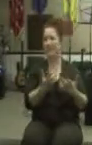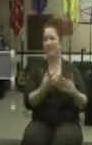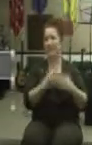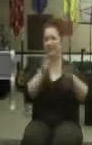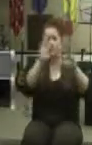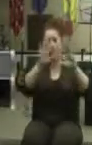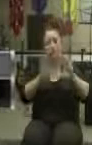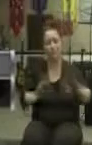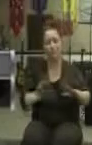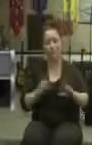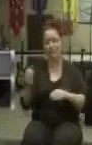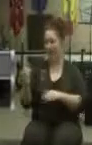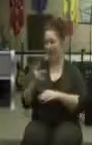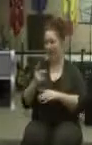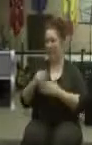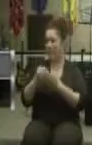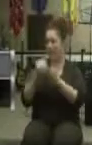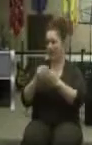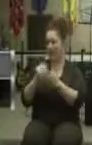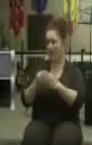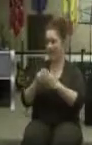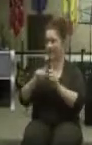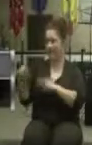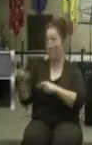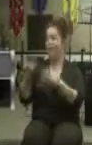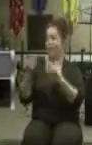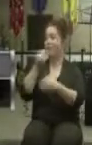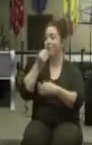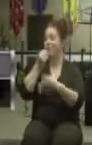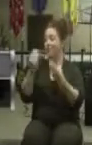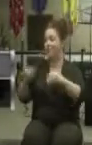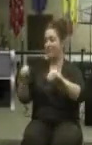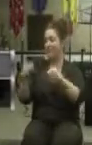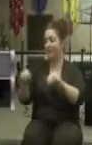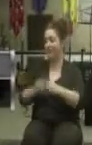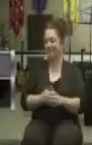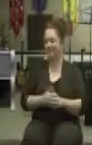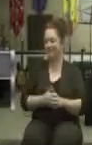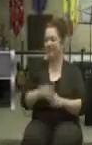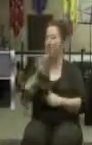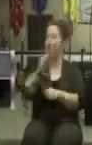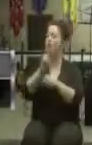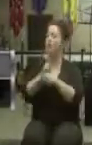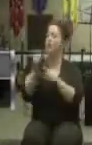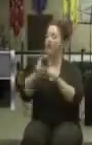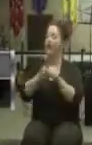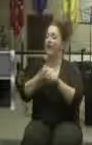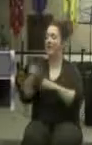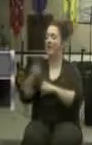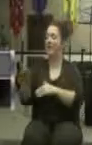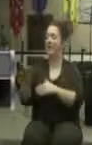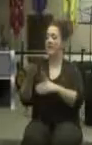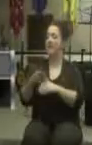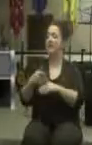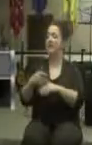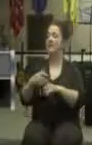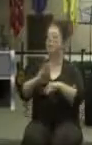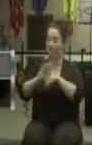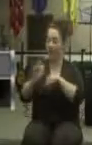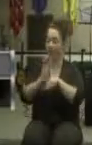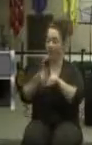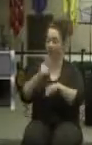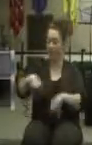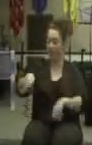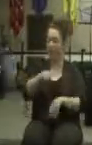that point. That's fantastic. Come back with money after you went grocery shopping. We have to use every tool